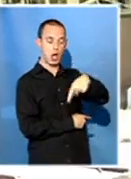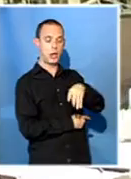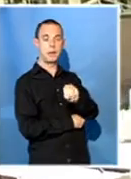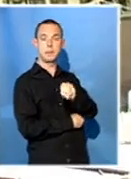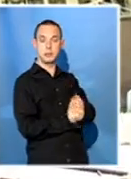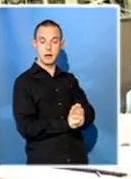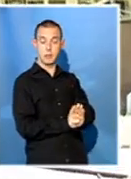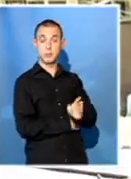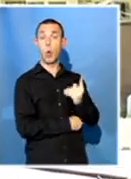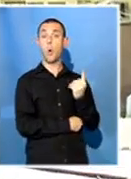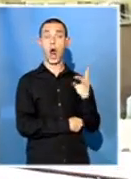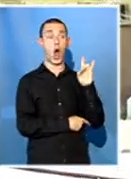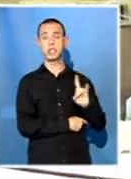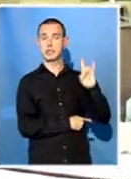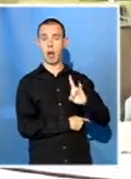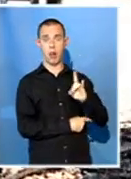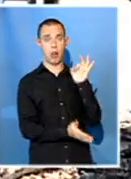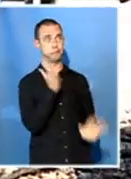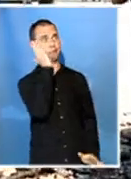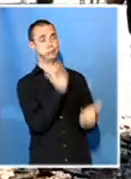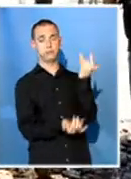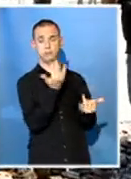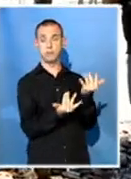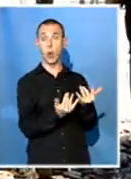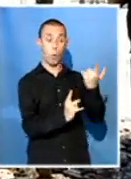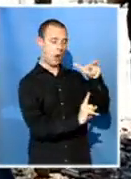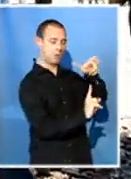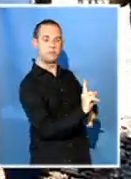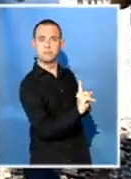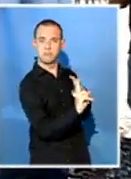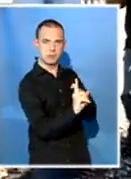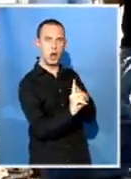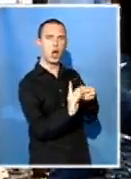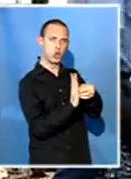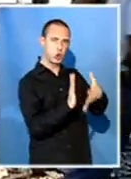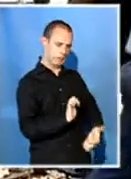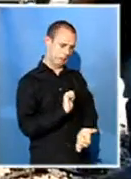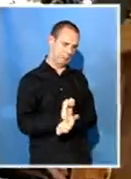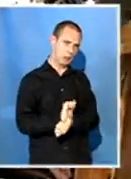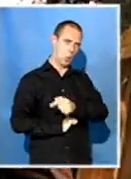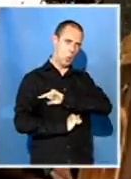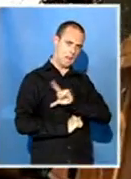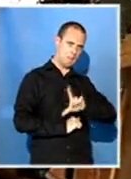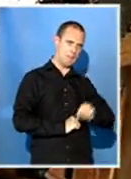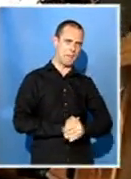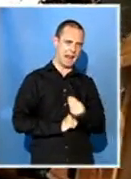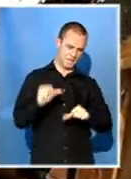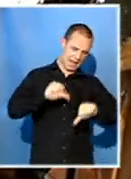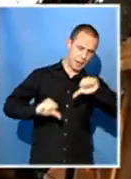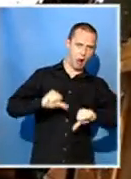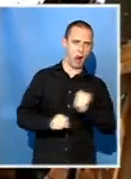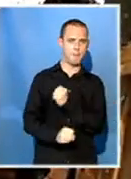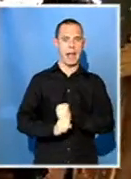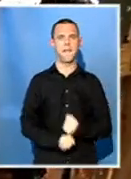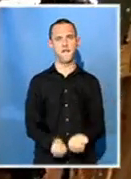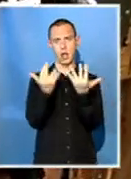residence was set alight this morning. A student was arrested in possession of illegal liquids. UKZN says classes